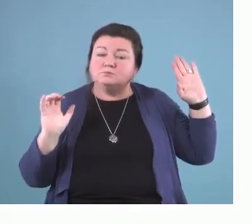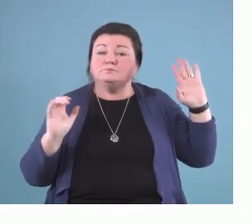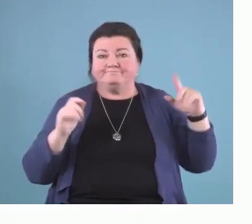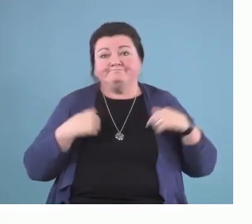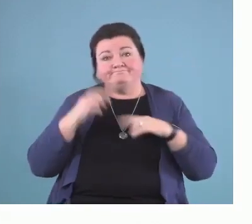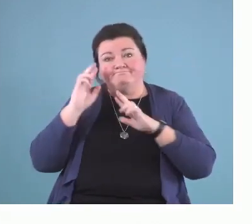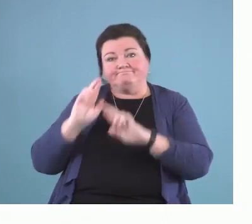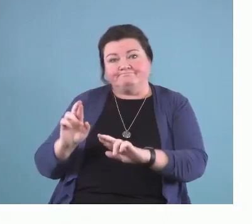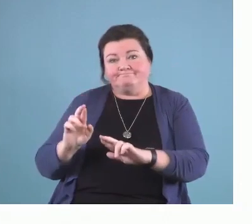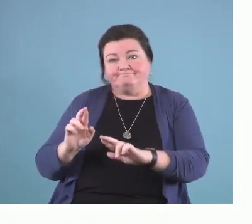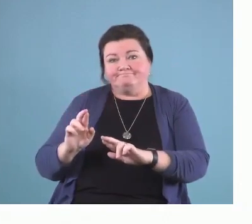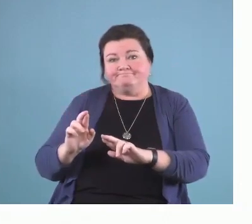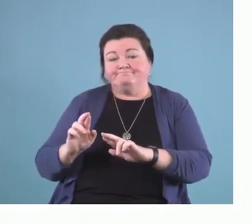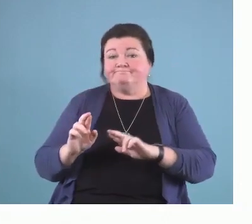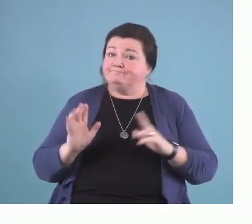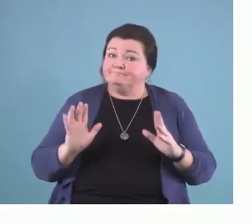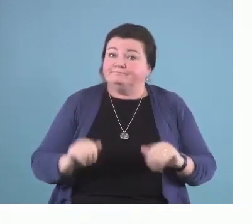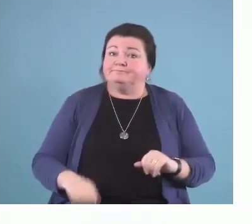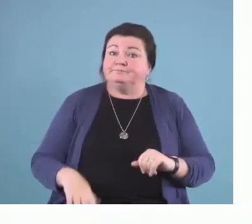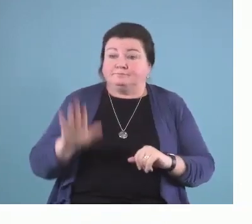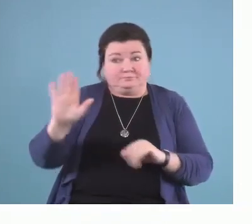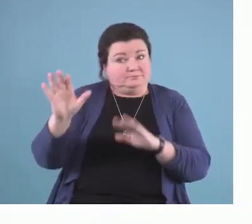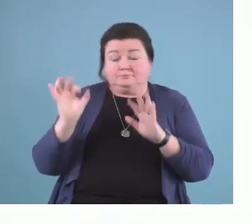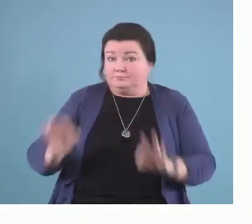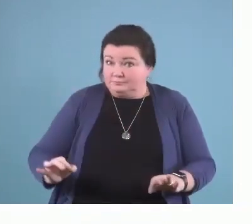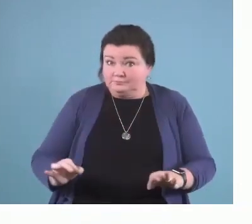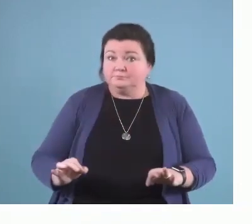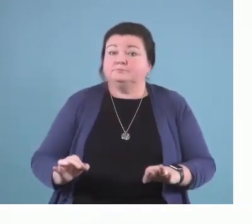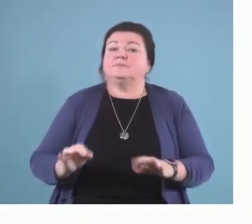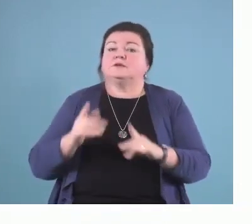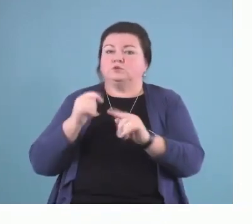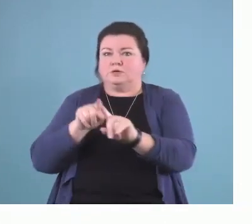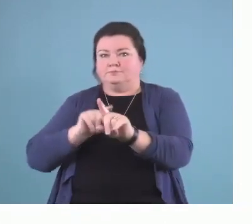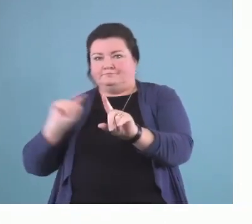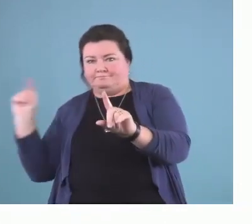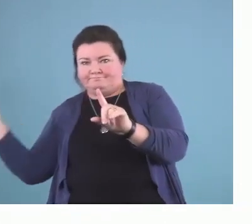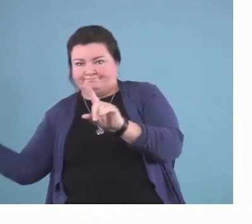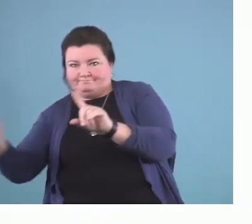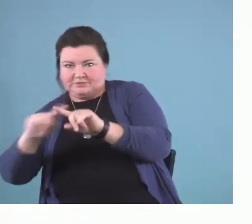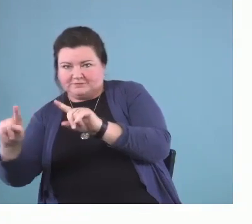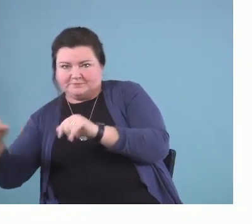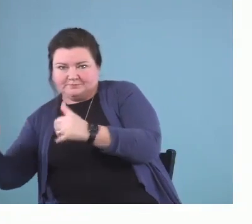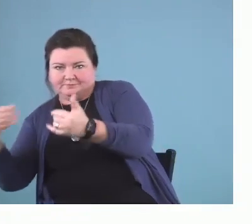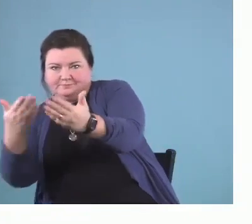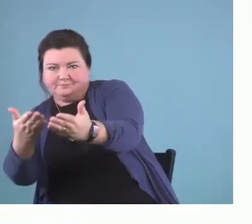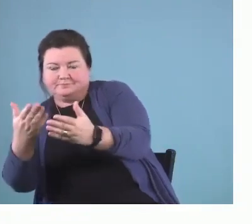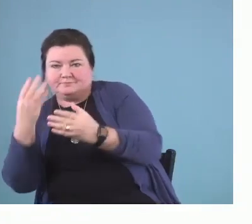respect that information, that decision, and take a different path to try and offer them the information.